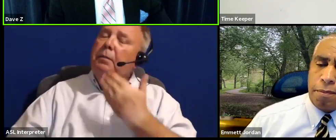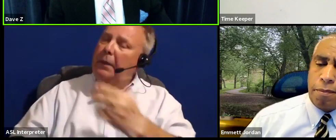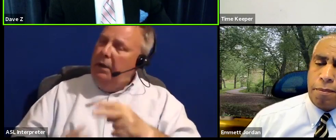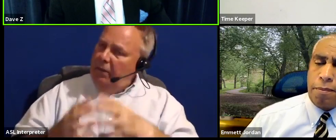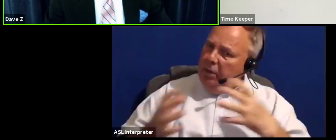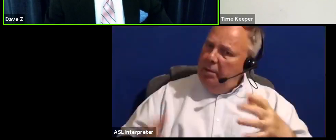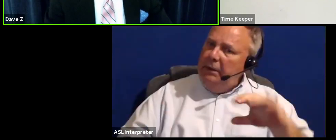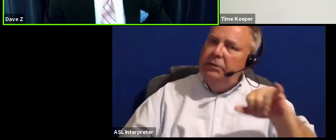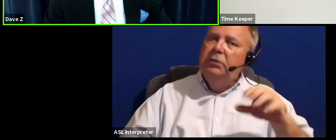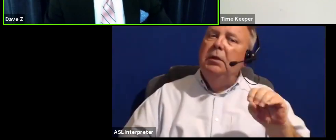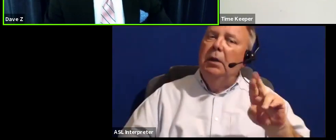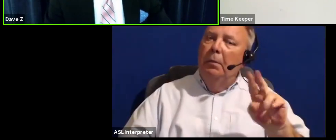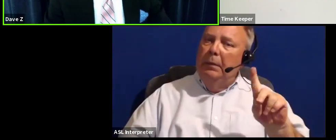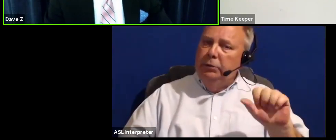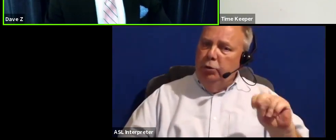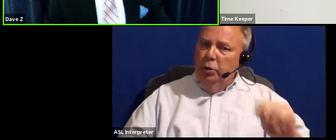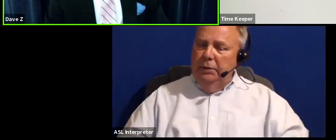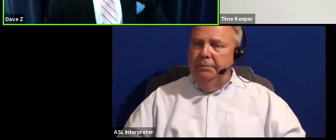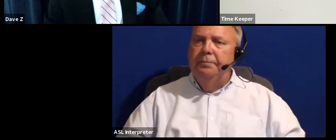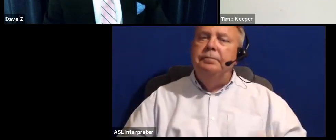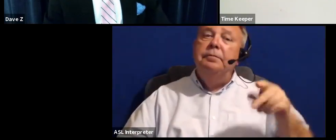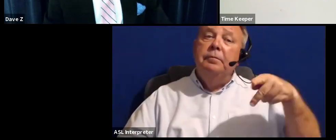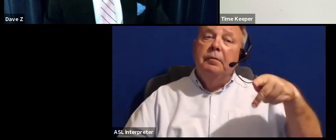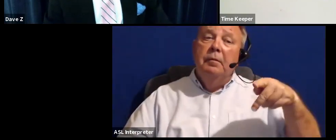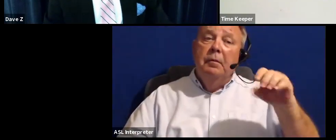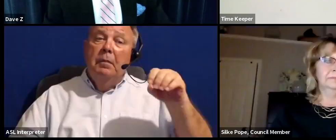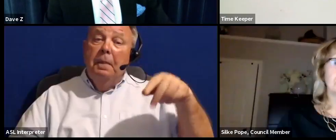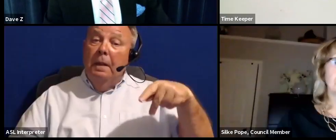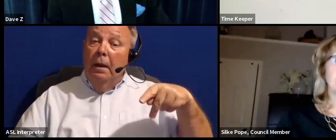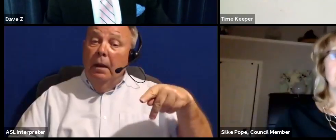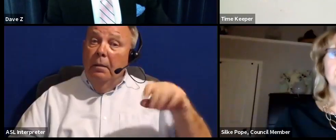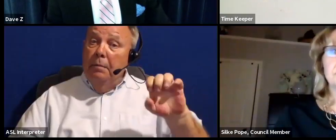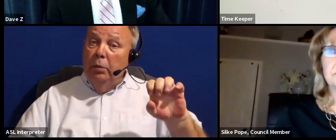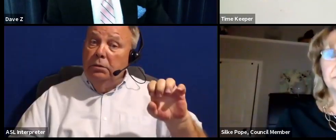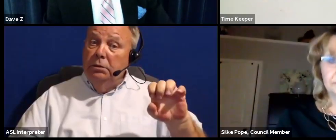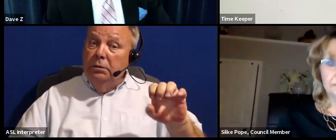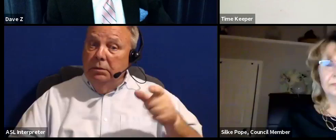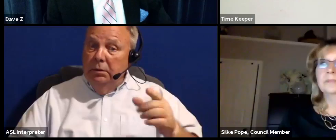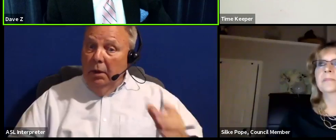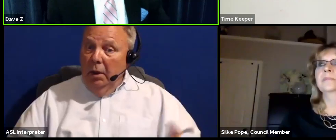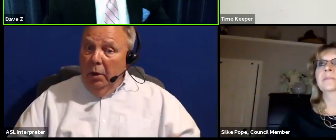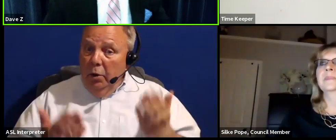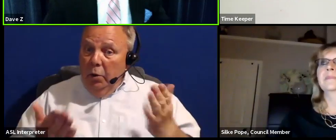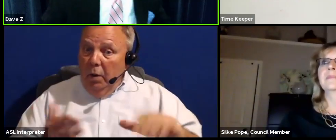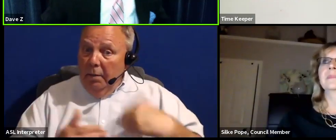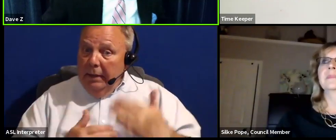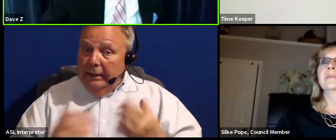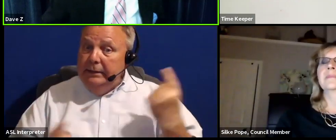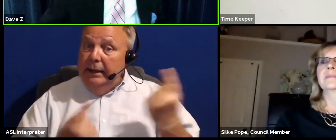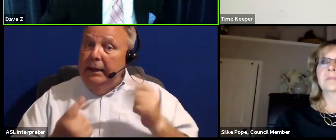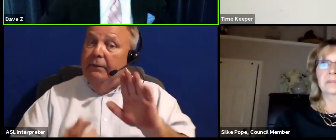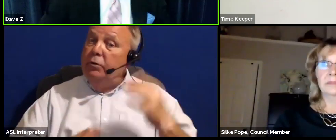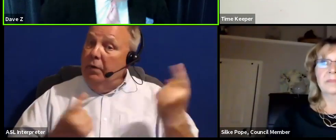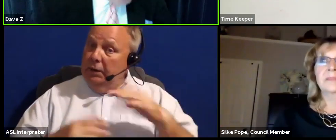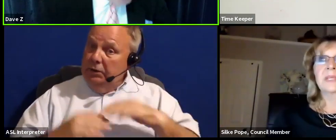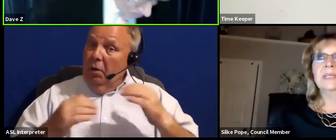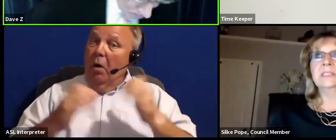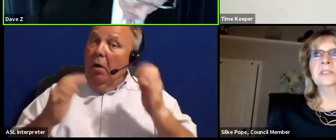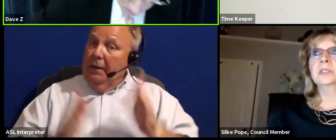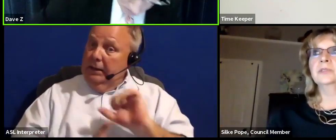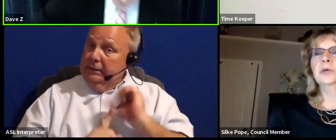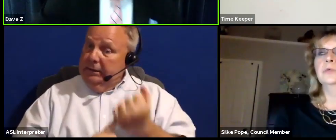much, Mr. Jordan. Ms. Pope, you're up next. And could you give us your thoughts on the housing situation?